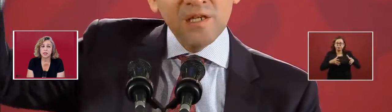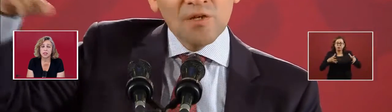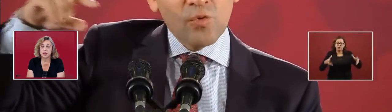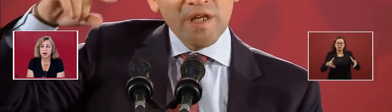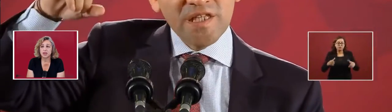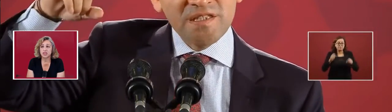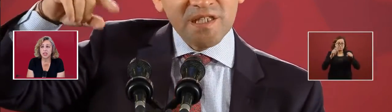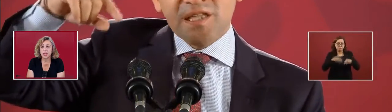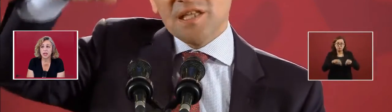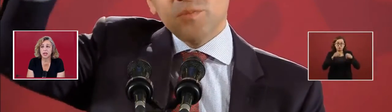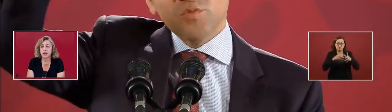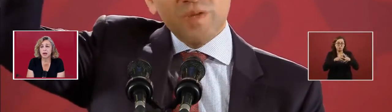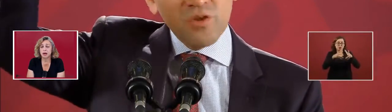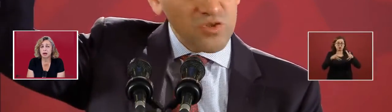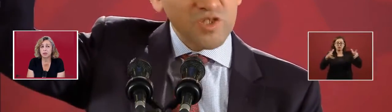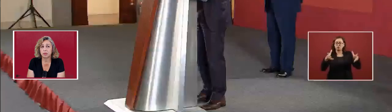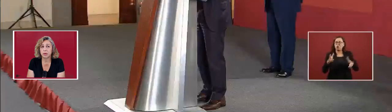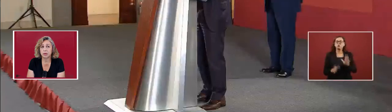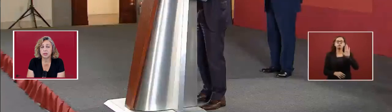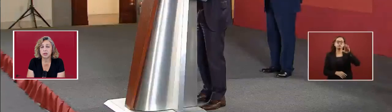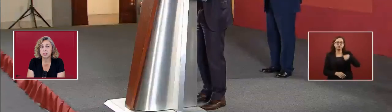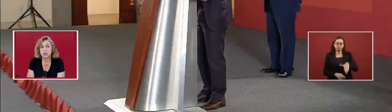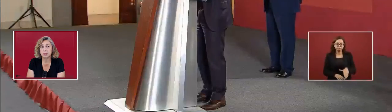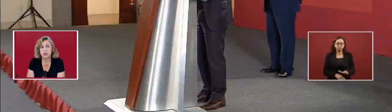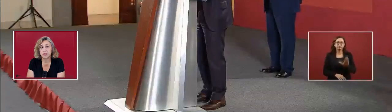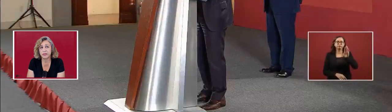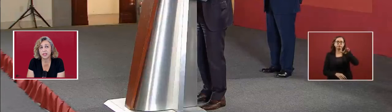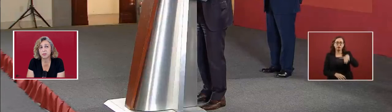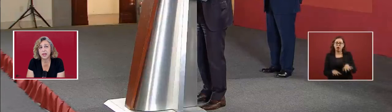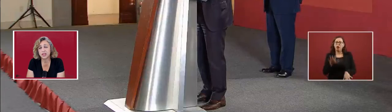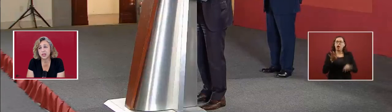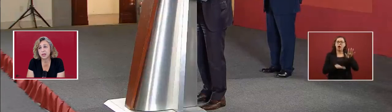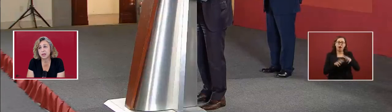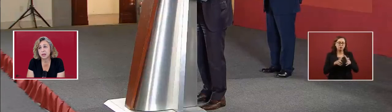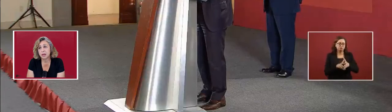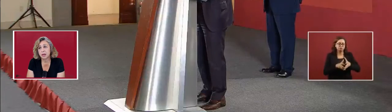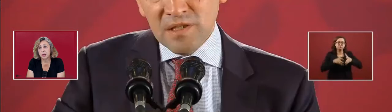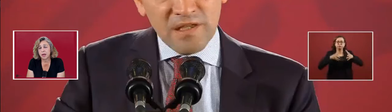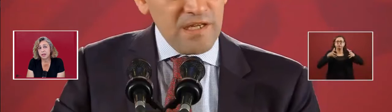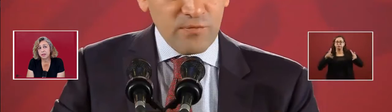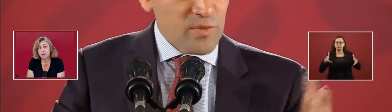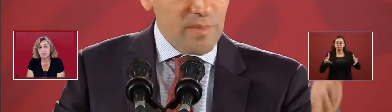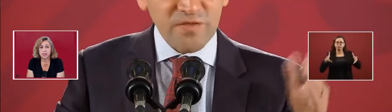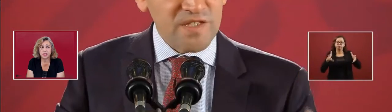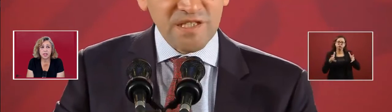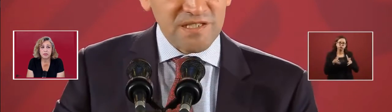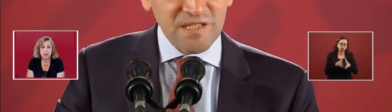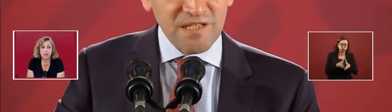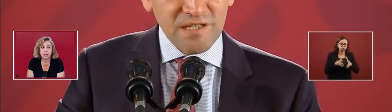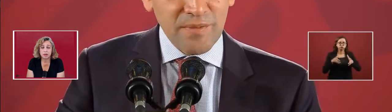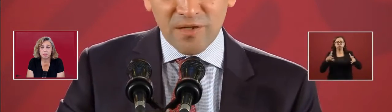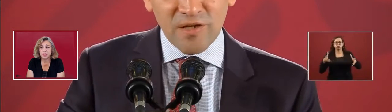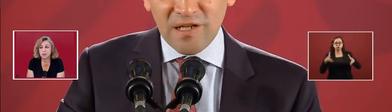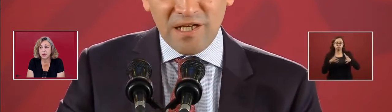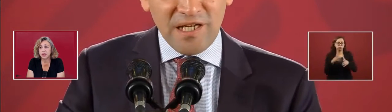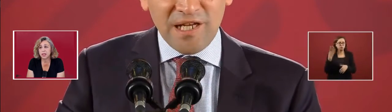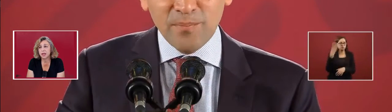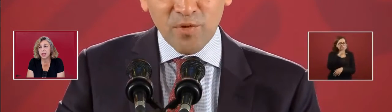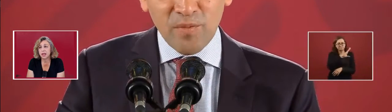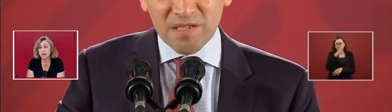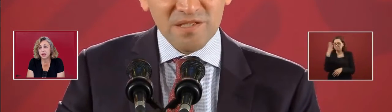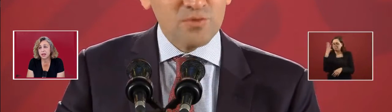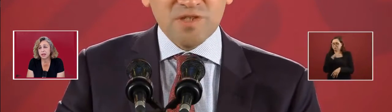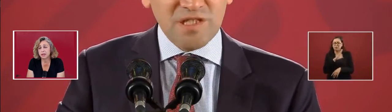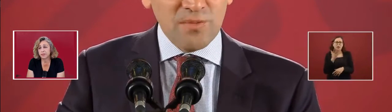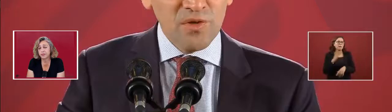It's an undulating growth. There's some periods of expansion, and then there's deceleration. The best way to